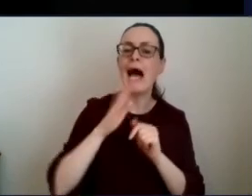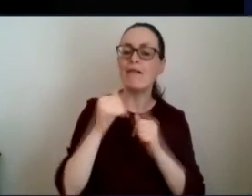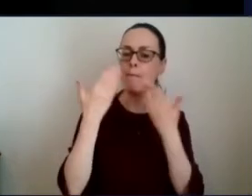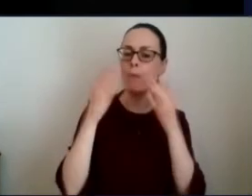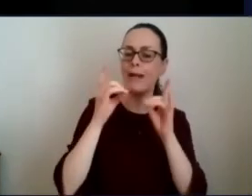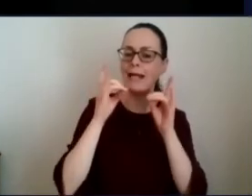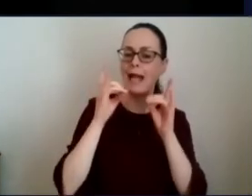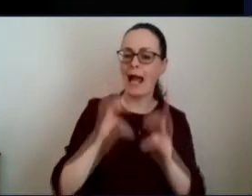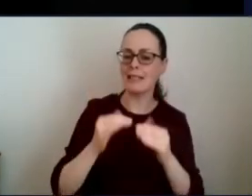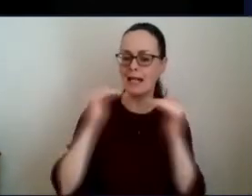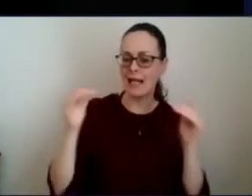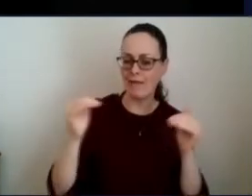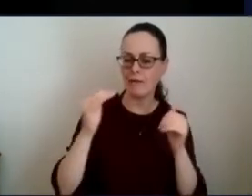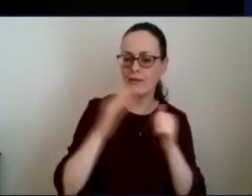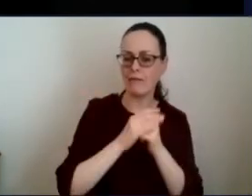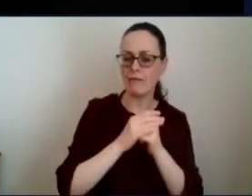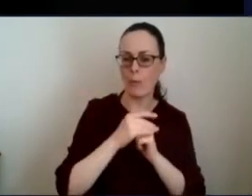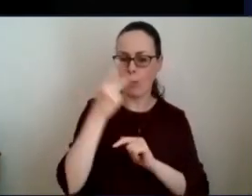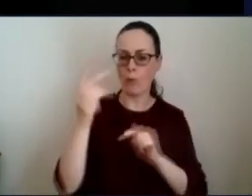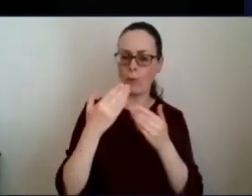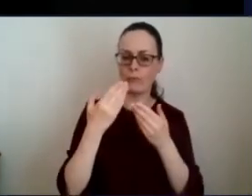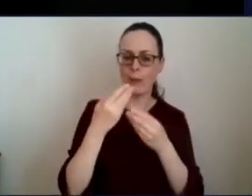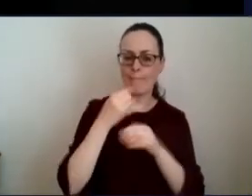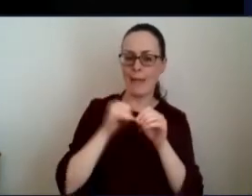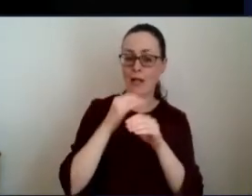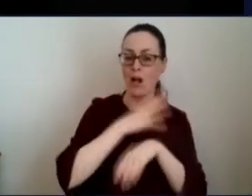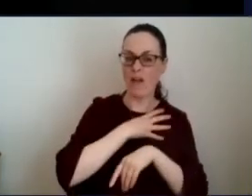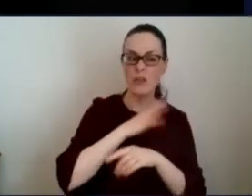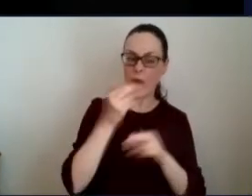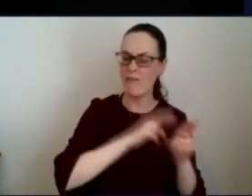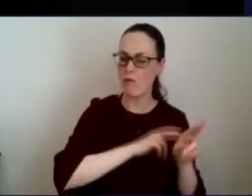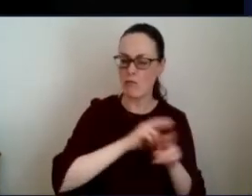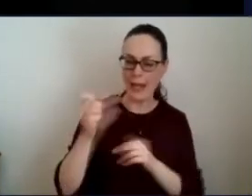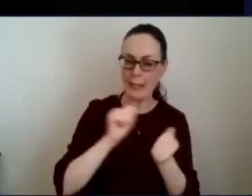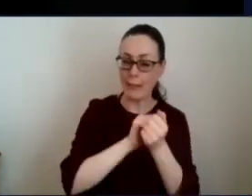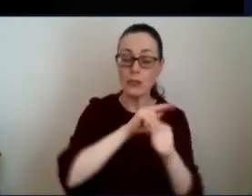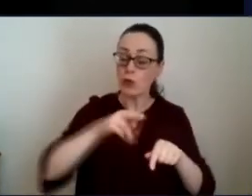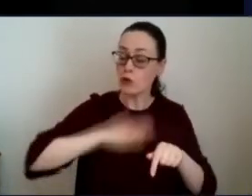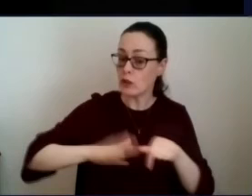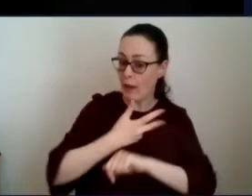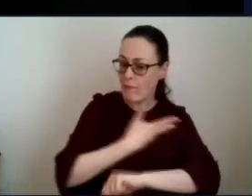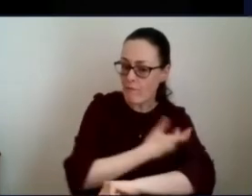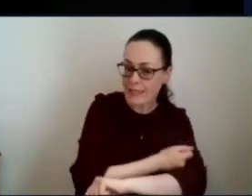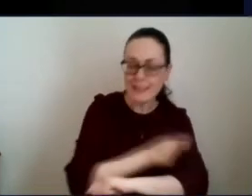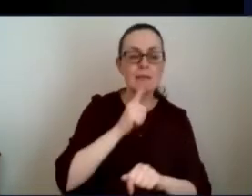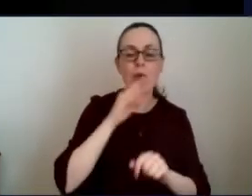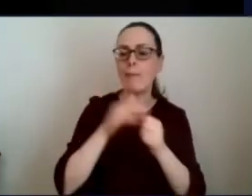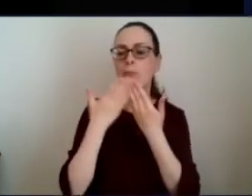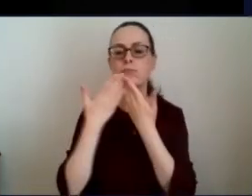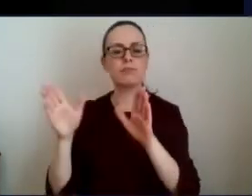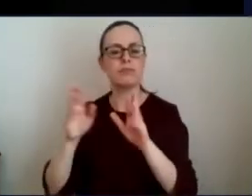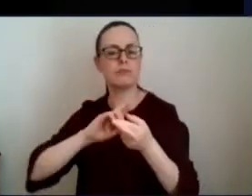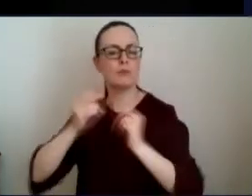between the two medical office chief medical officers and there's regular meetings around not just vaccinations but just the wider response to the pandemic